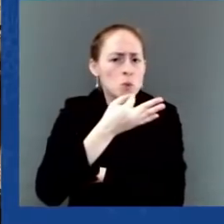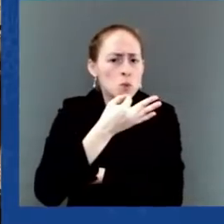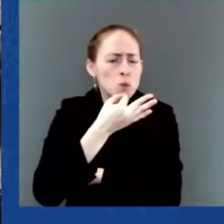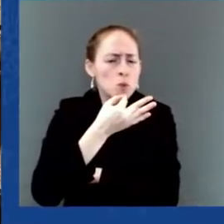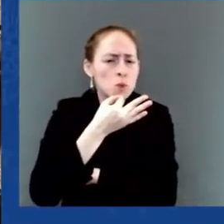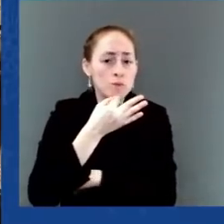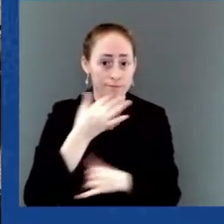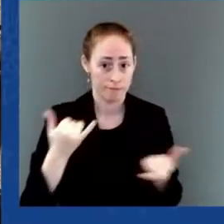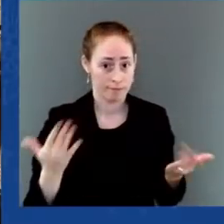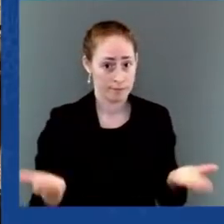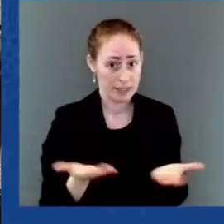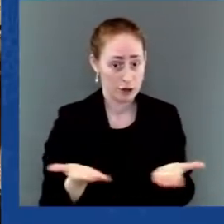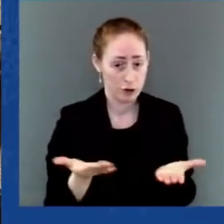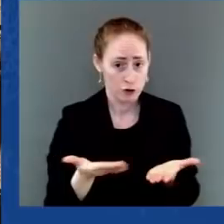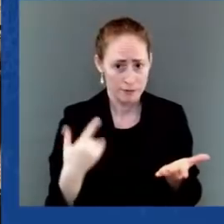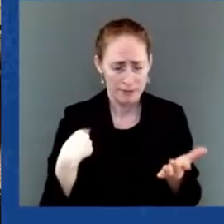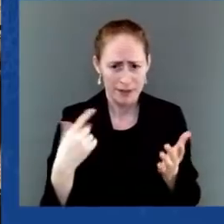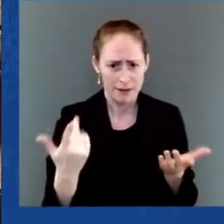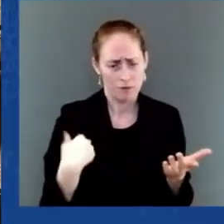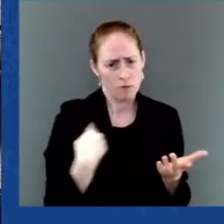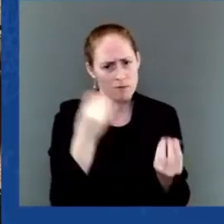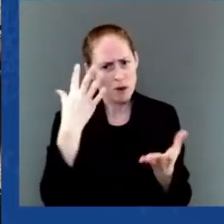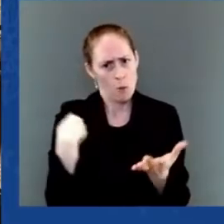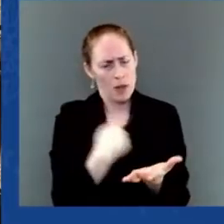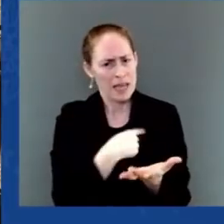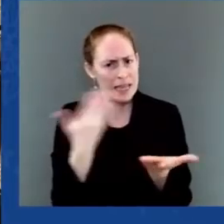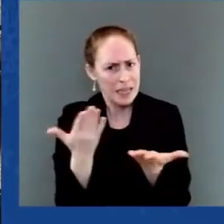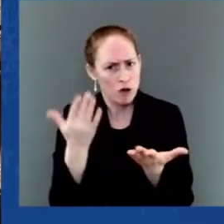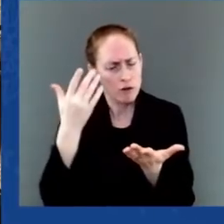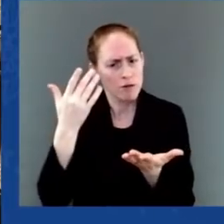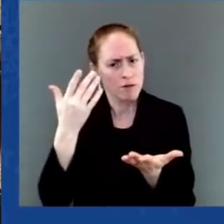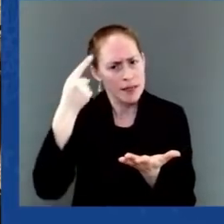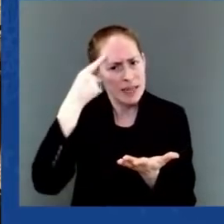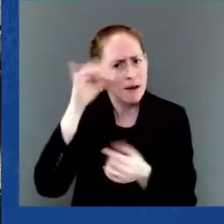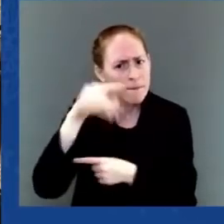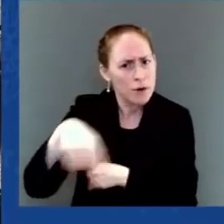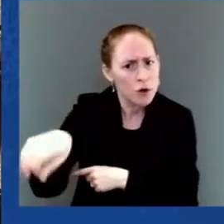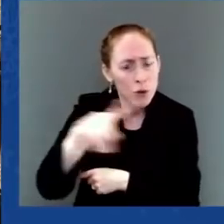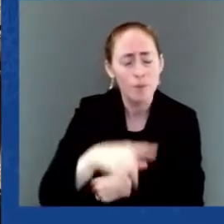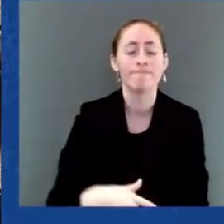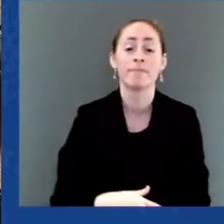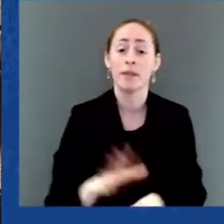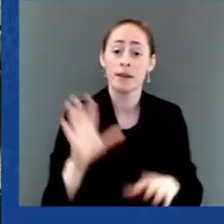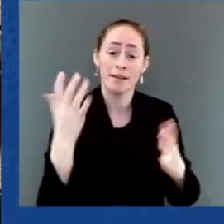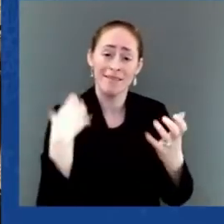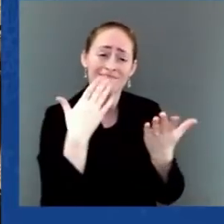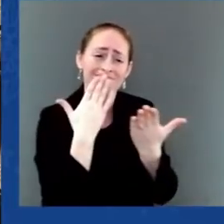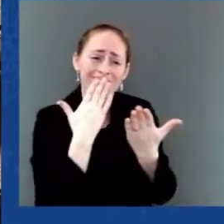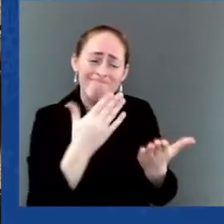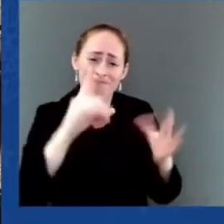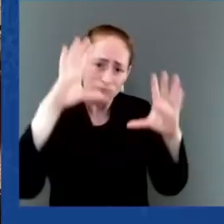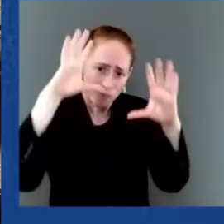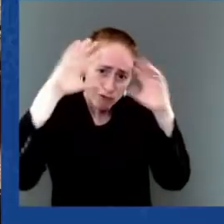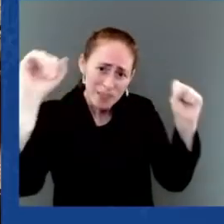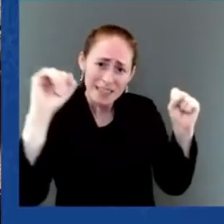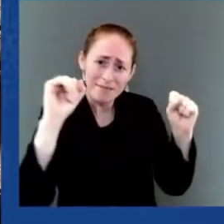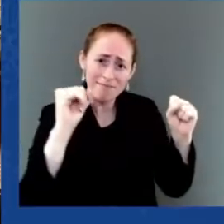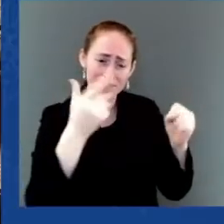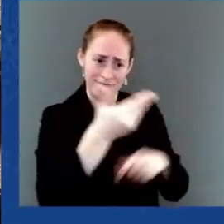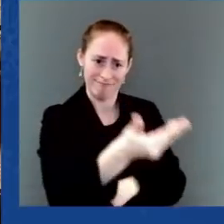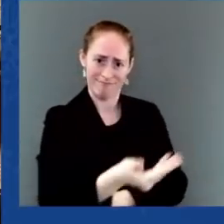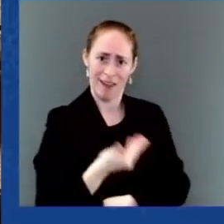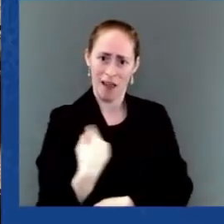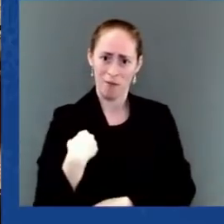I want to thank you, President Biden, for hosting this now, the first since 2016 when I